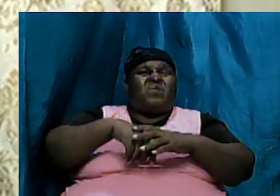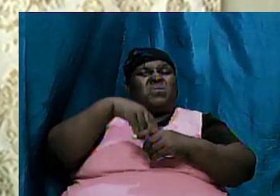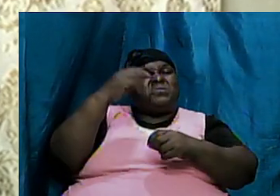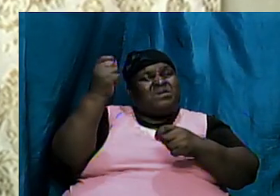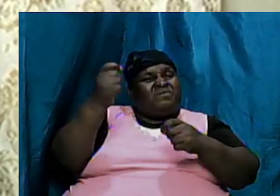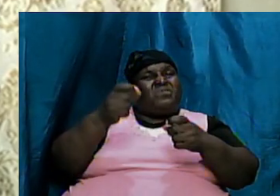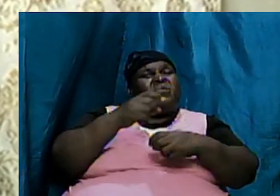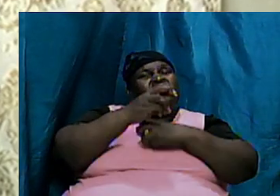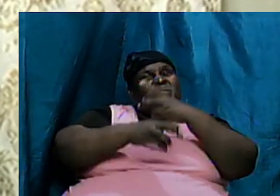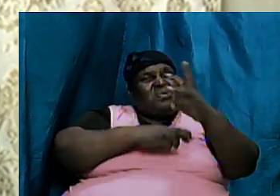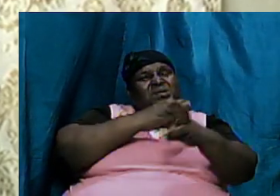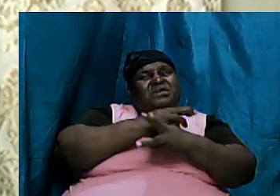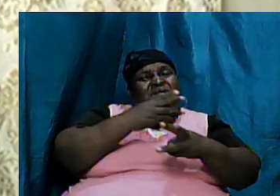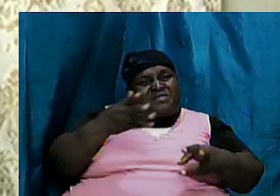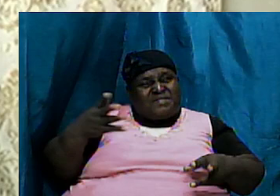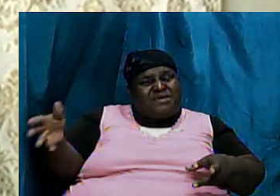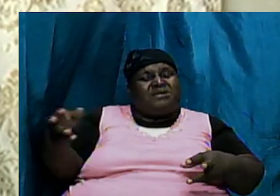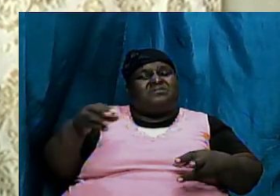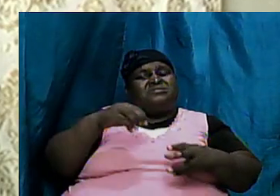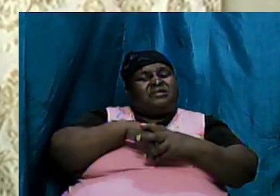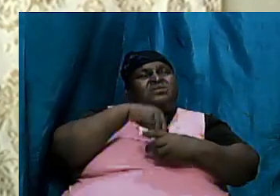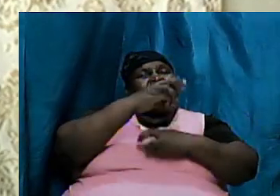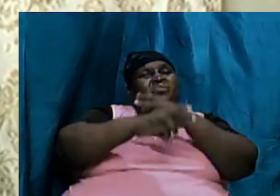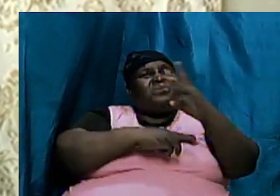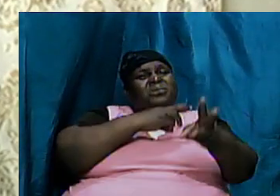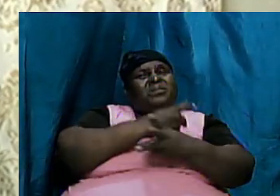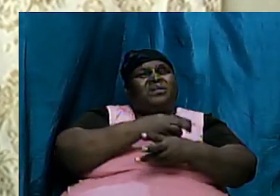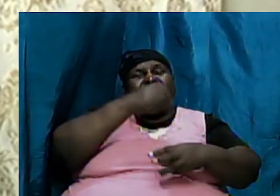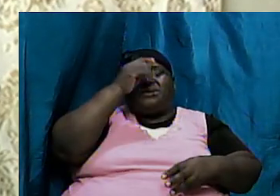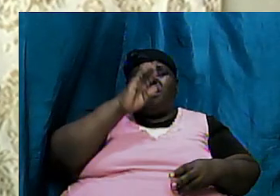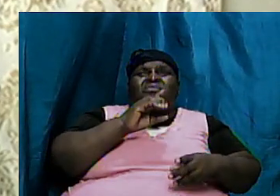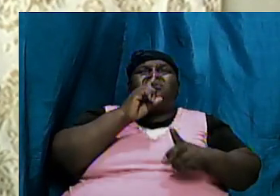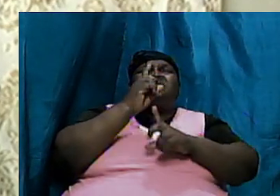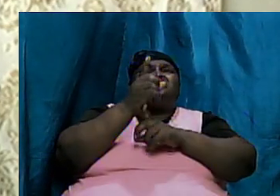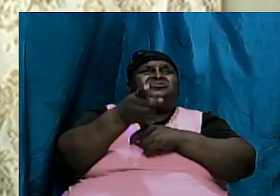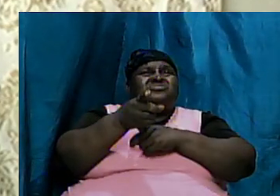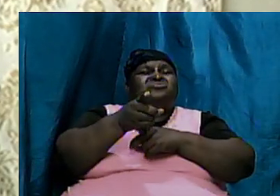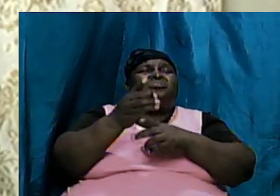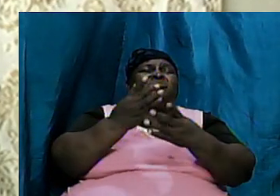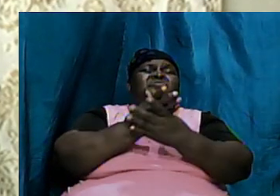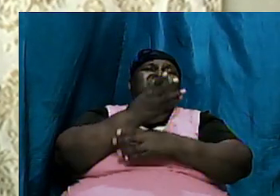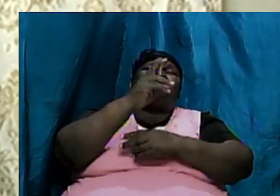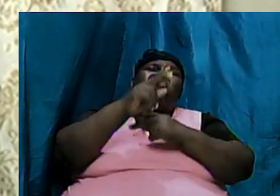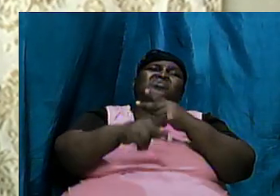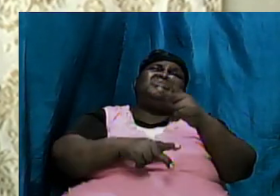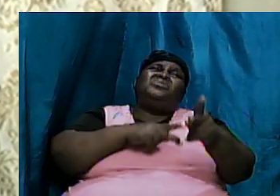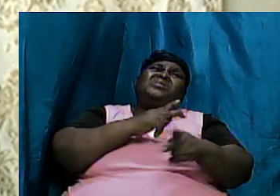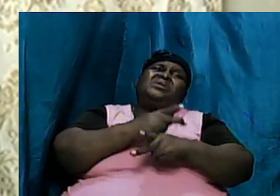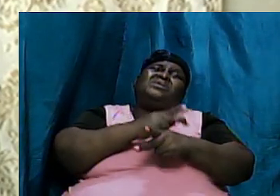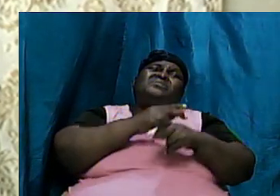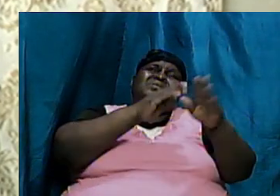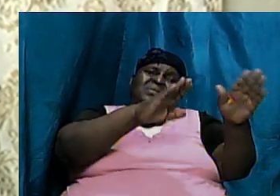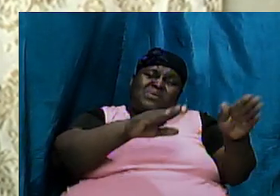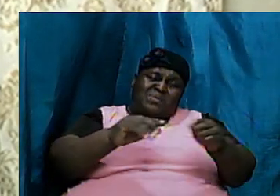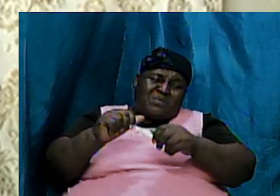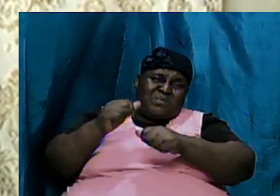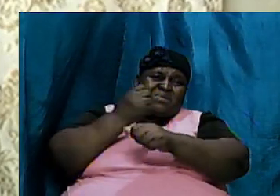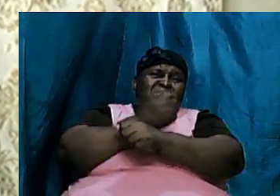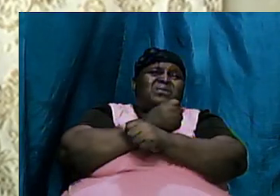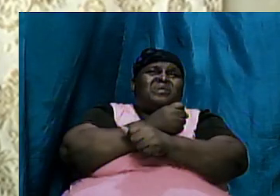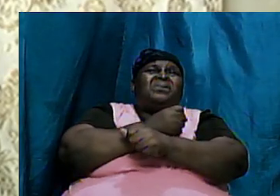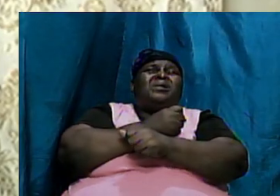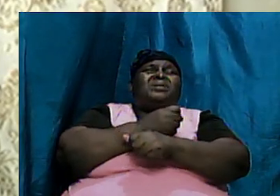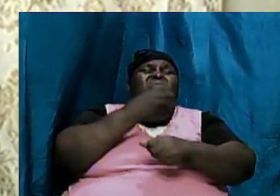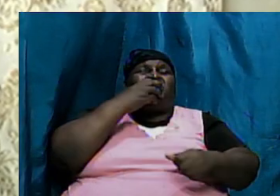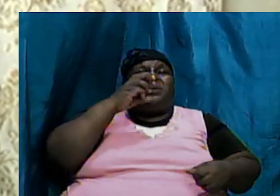things that are in the world and God would have instructed through his word flee Babylon and flee the corruption